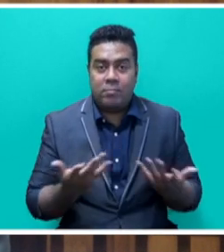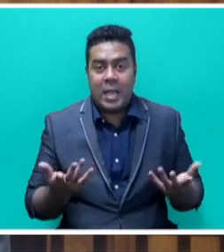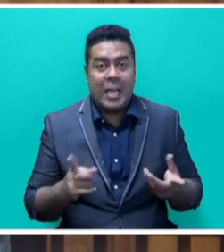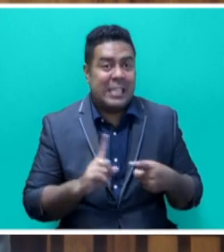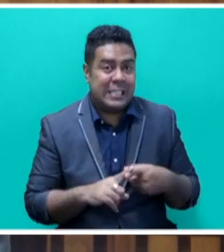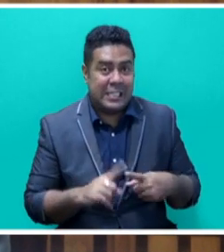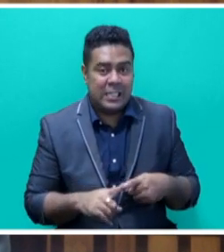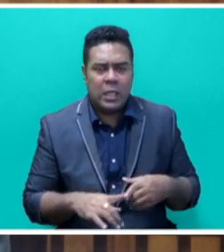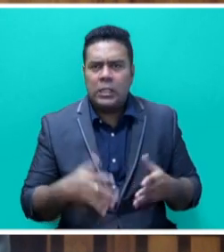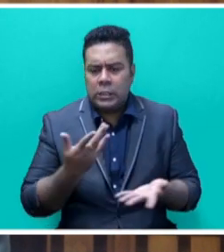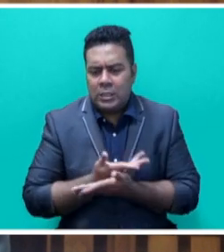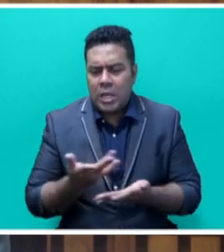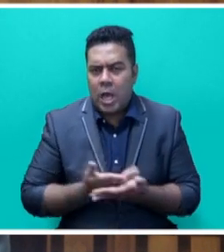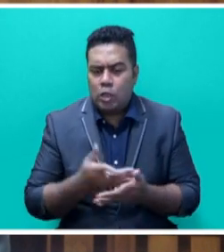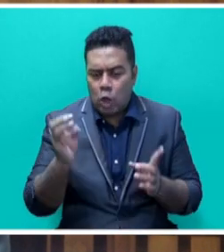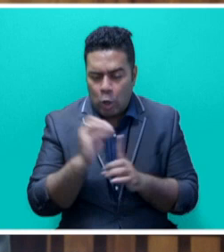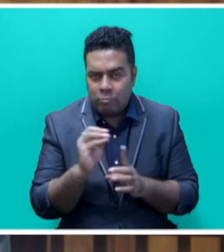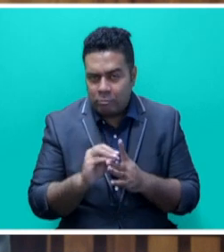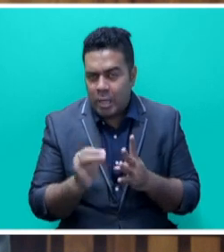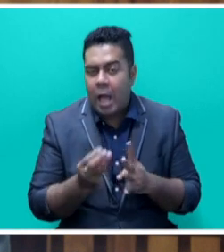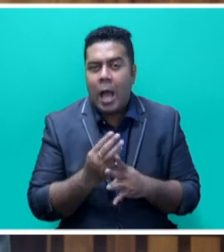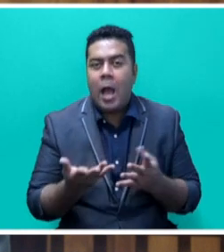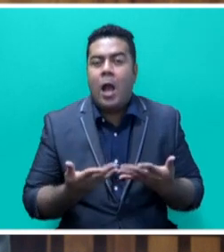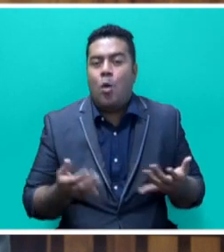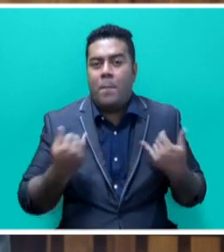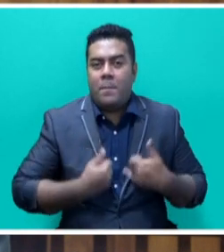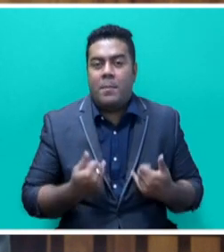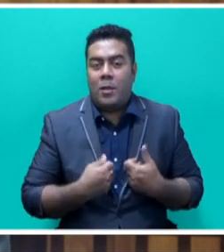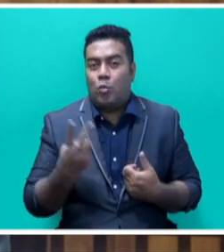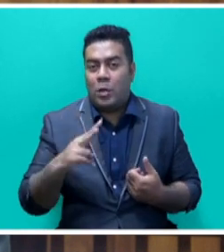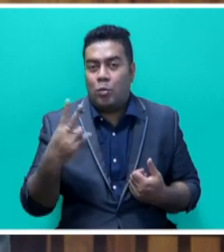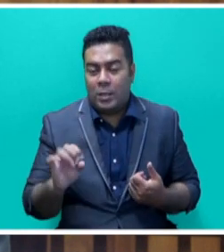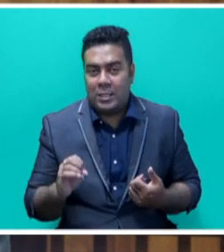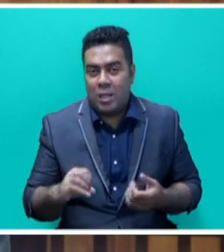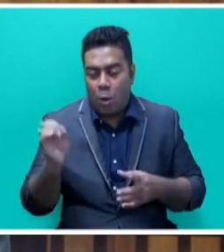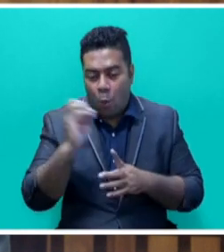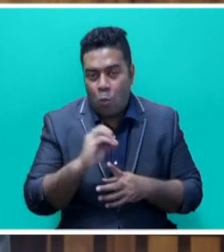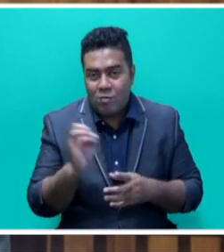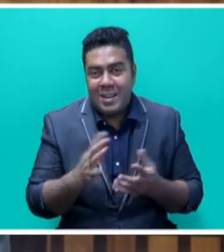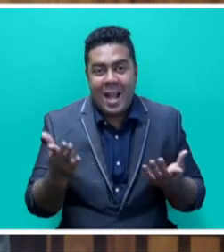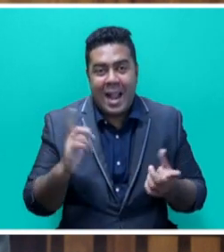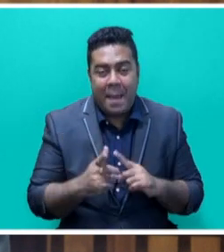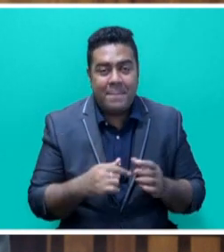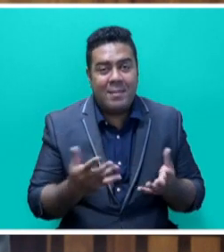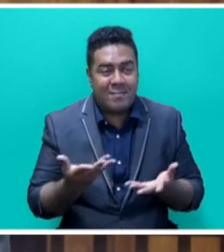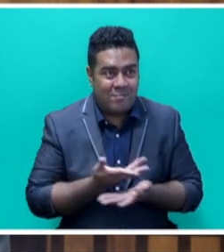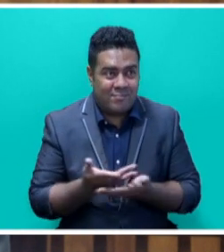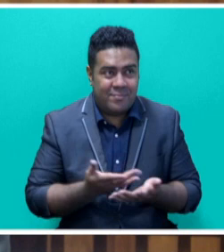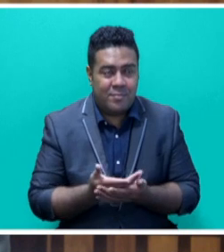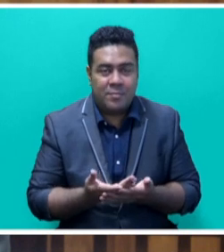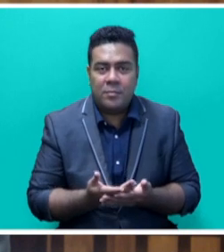E, discuss options for implementing the recommendations of the 2020 Ocean Climate Dialogue Report recommendations